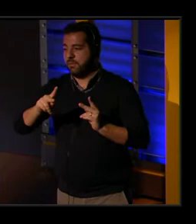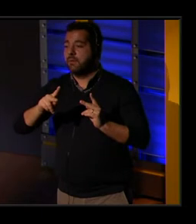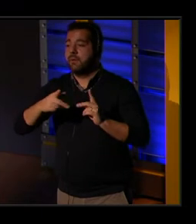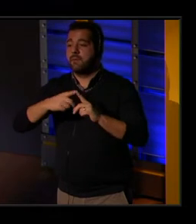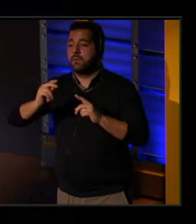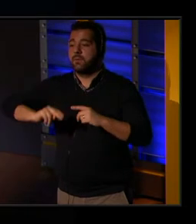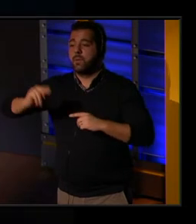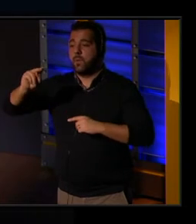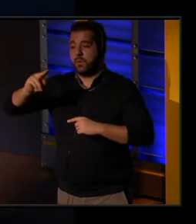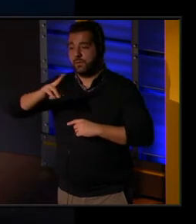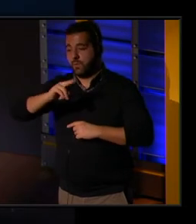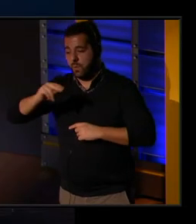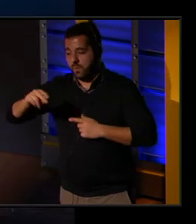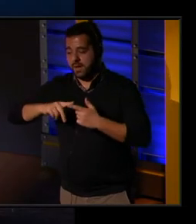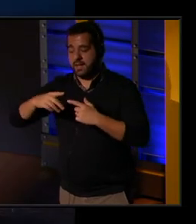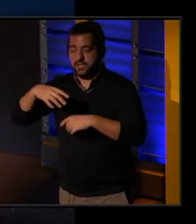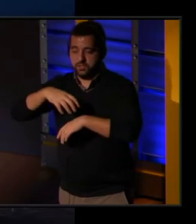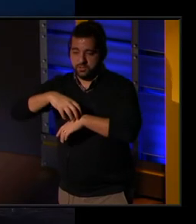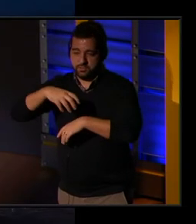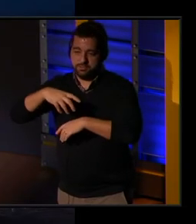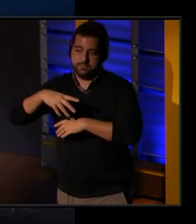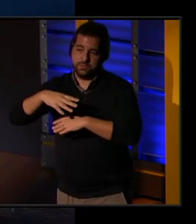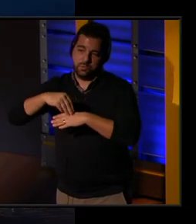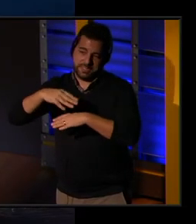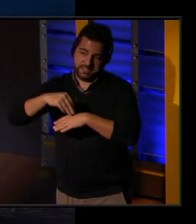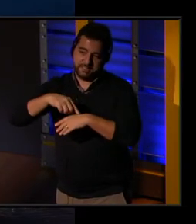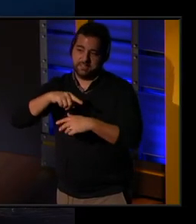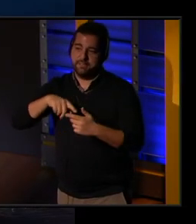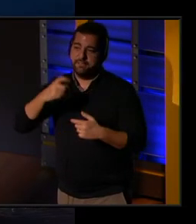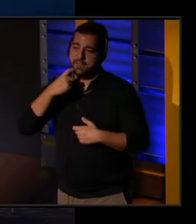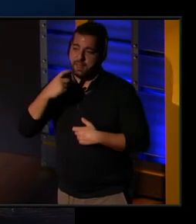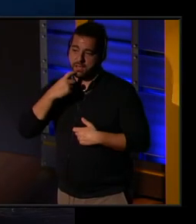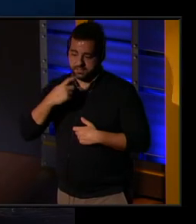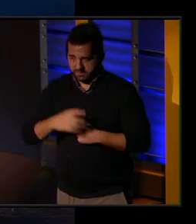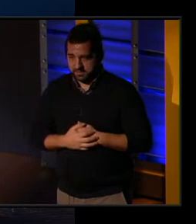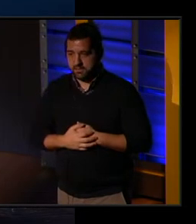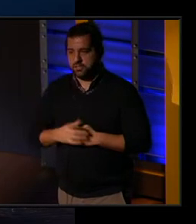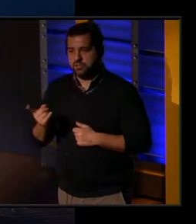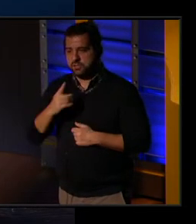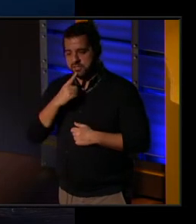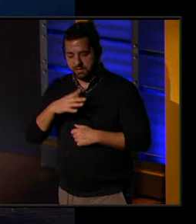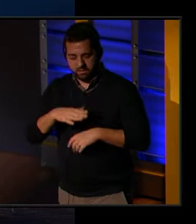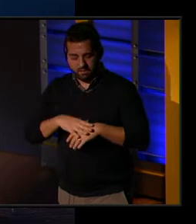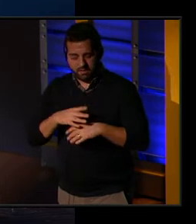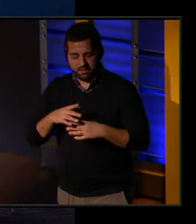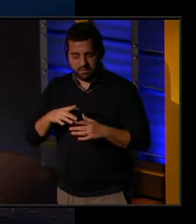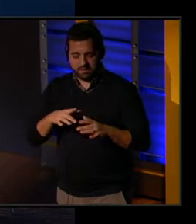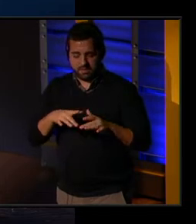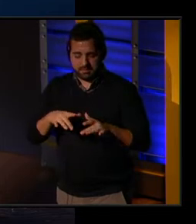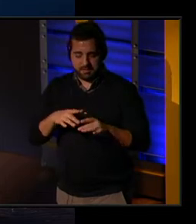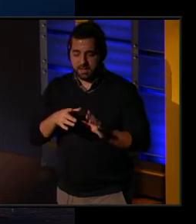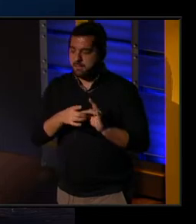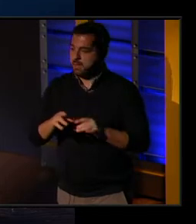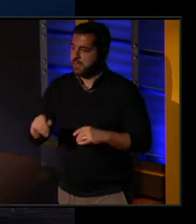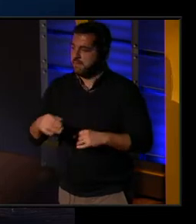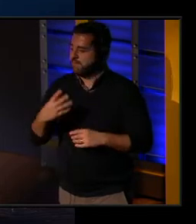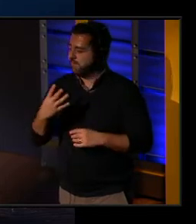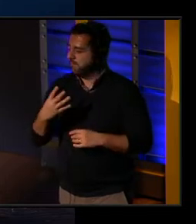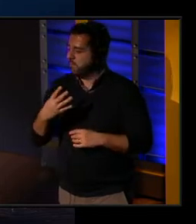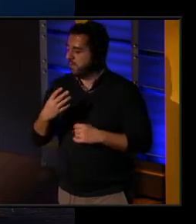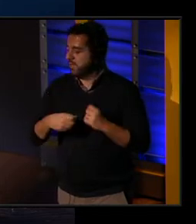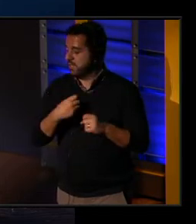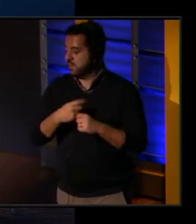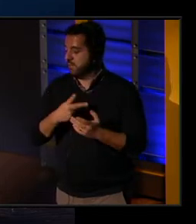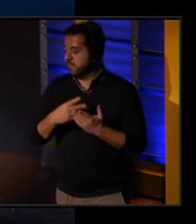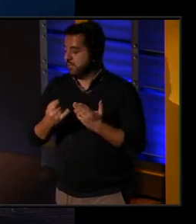slaughtering. The animals that they're taking care of are reindeer. You've said on tape about that, that four-year project. You